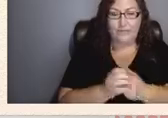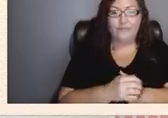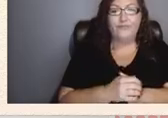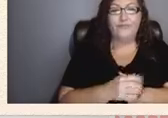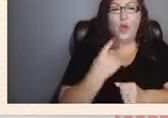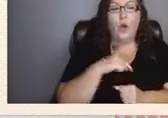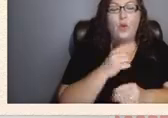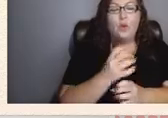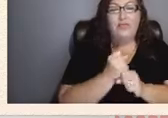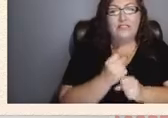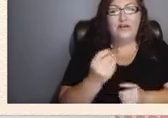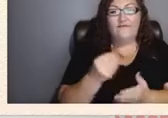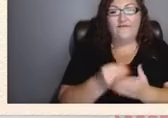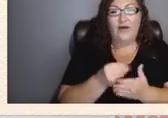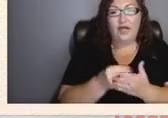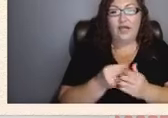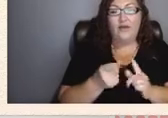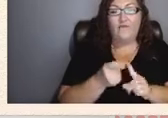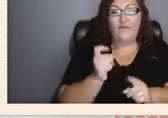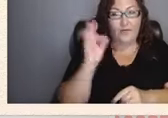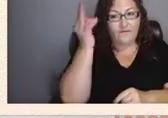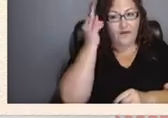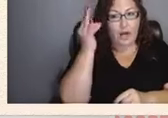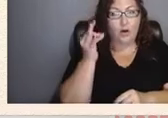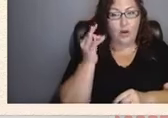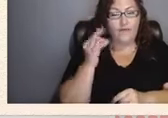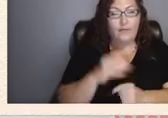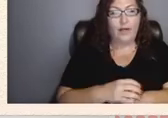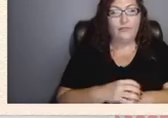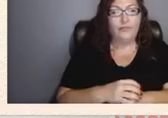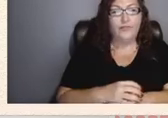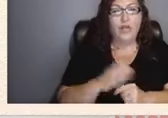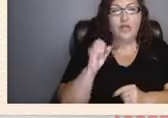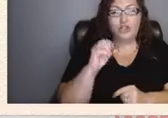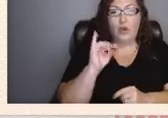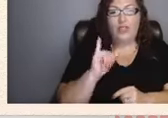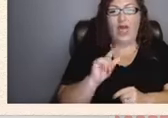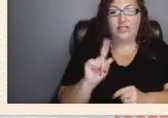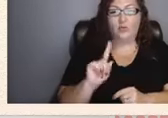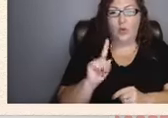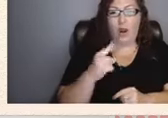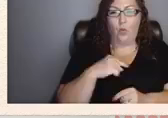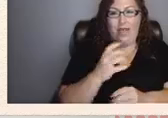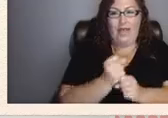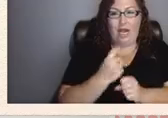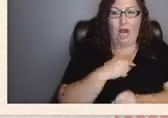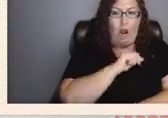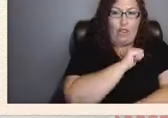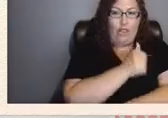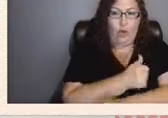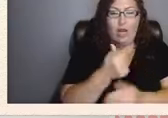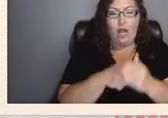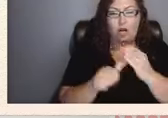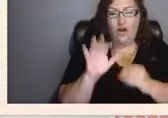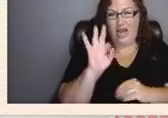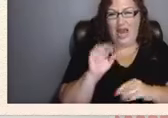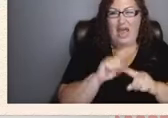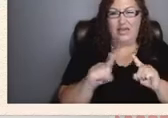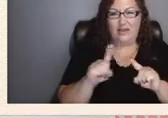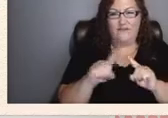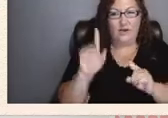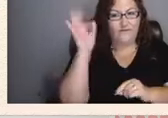funding from the federal government so that is where we obtain our authority under nine different federal programs